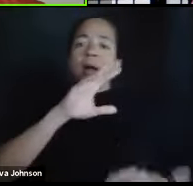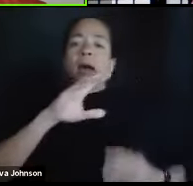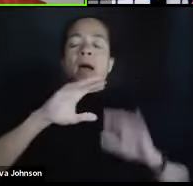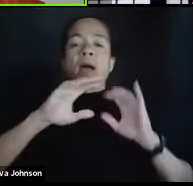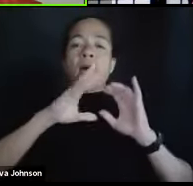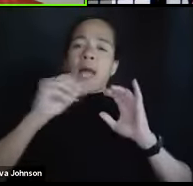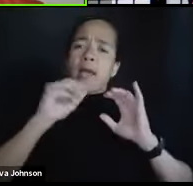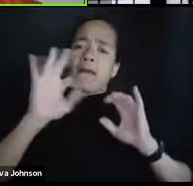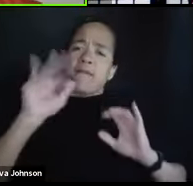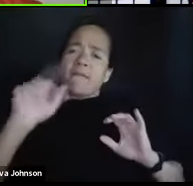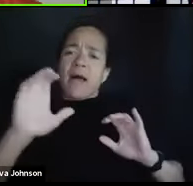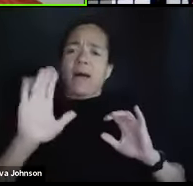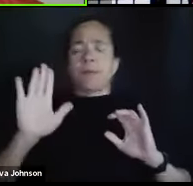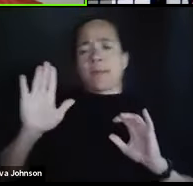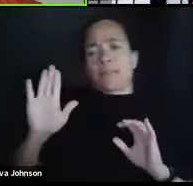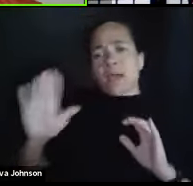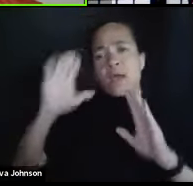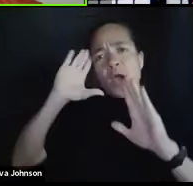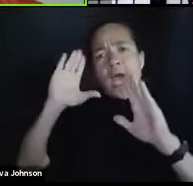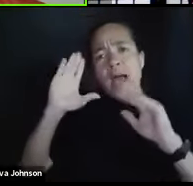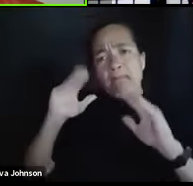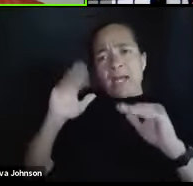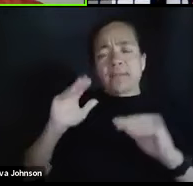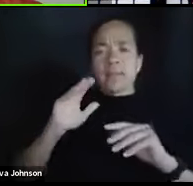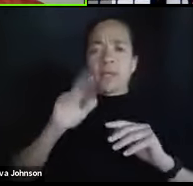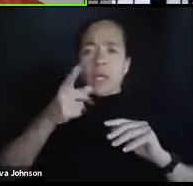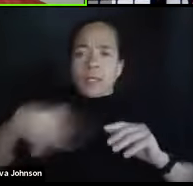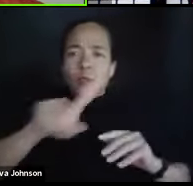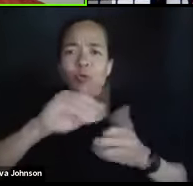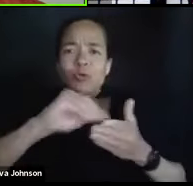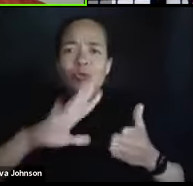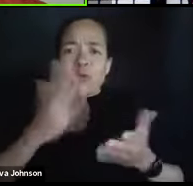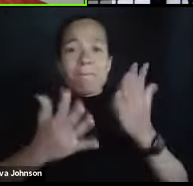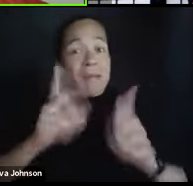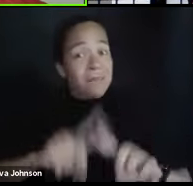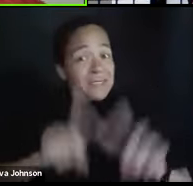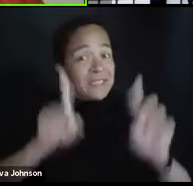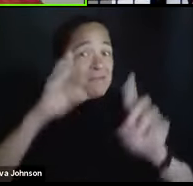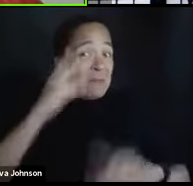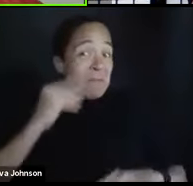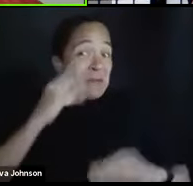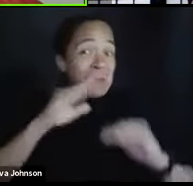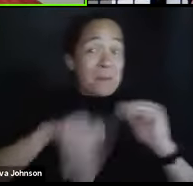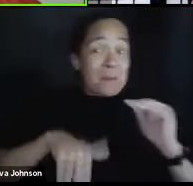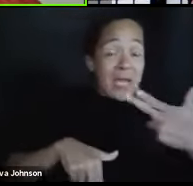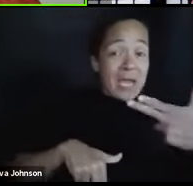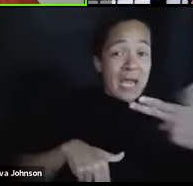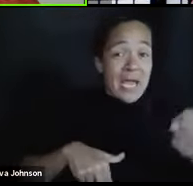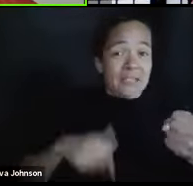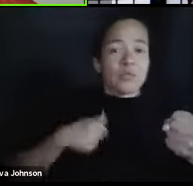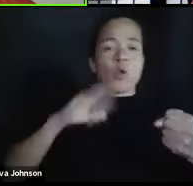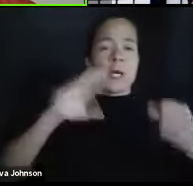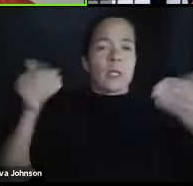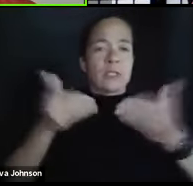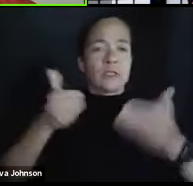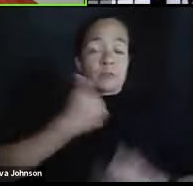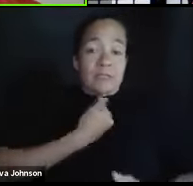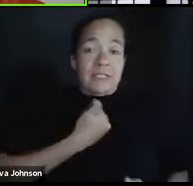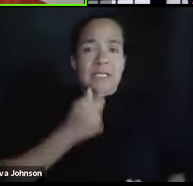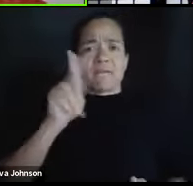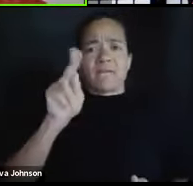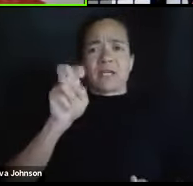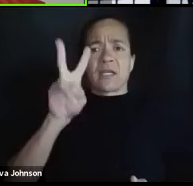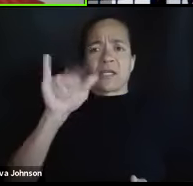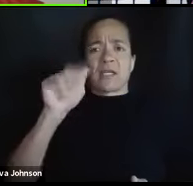students, and maybe how they might differ from what you're used to, many of you all coming from high school. I will introduce myself. My name is Kevin Buckley,